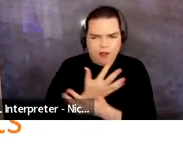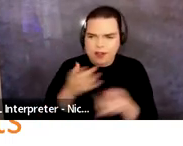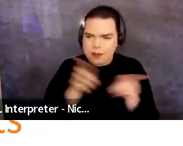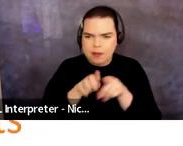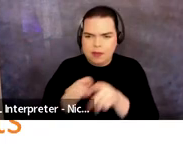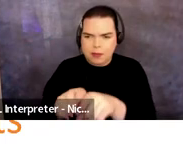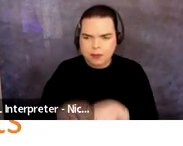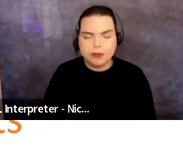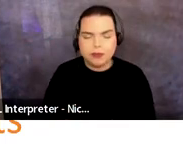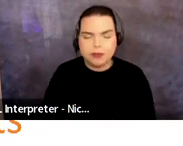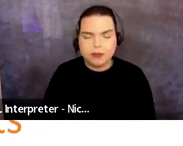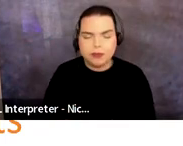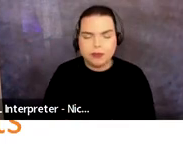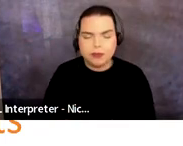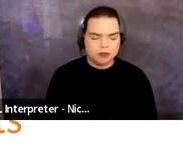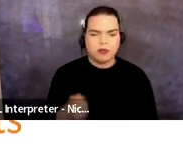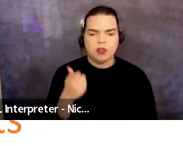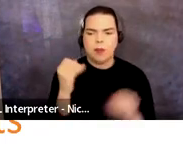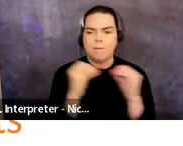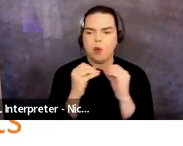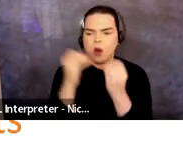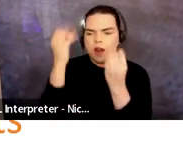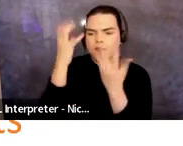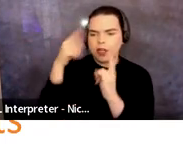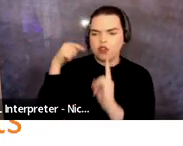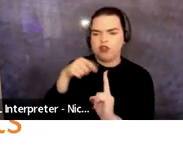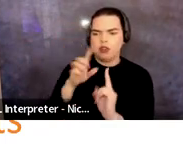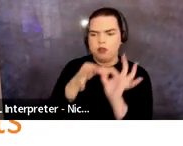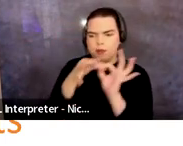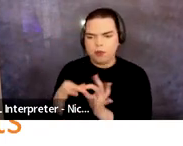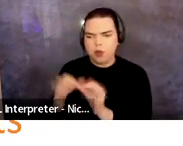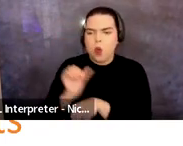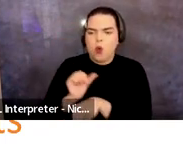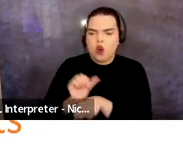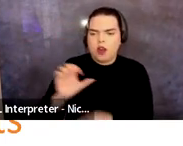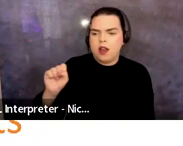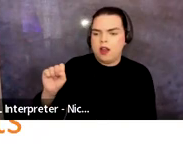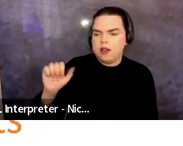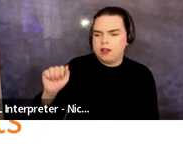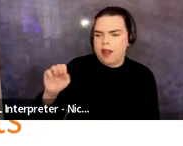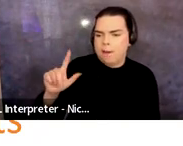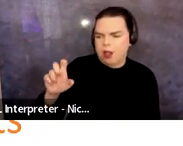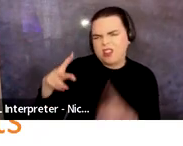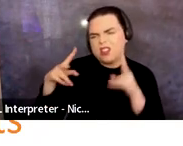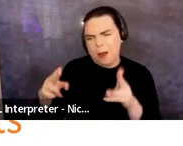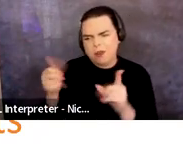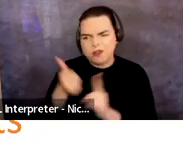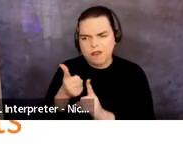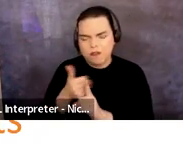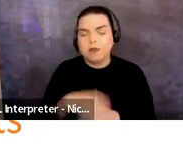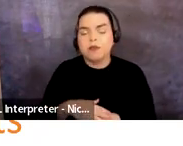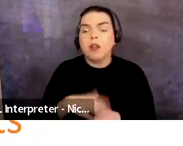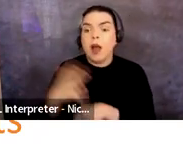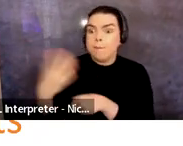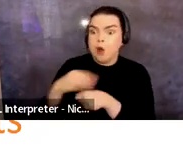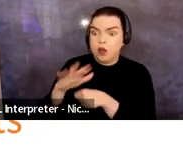A little bit more information about the work samples themselves. As part of your application, you will be